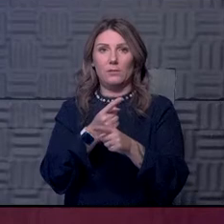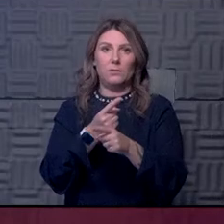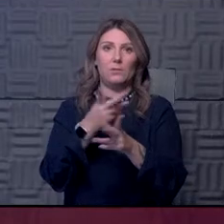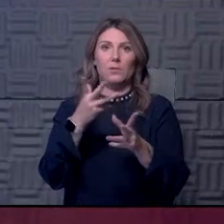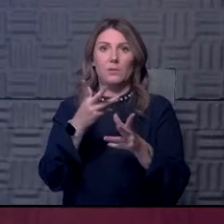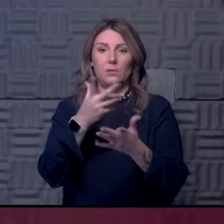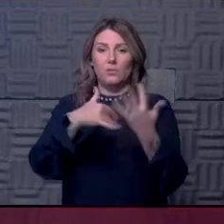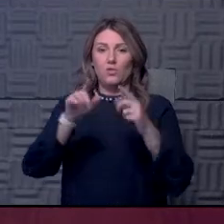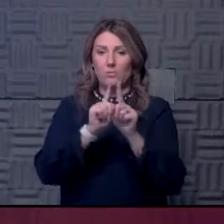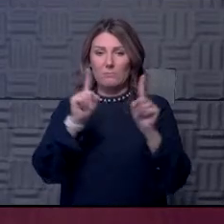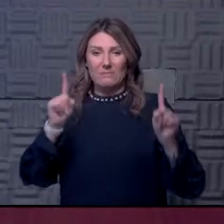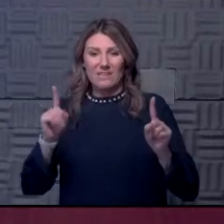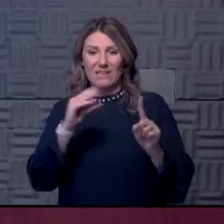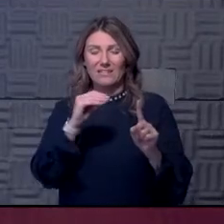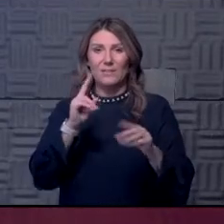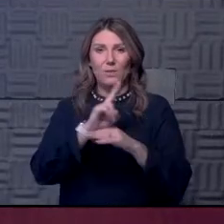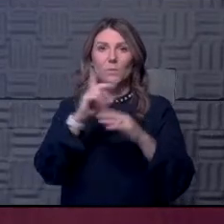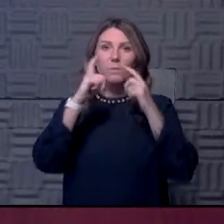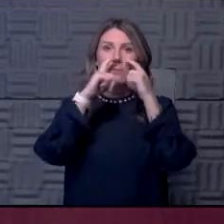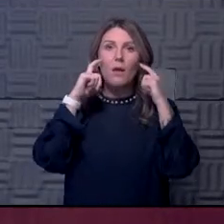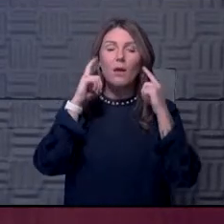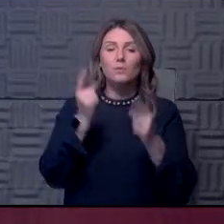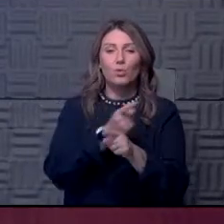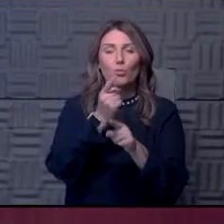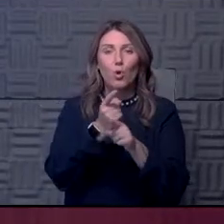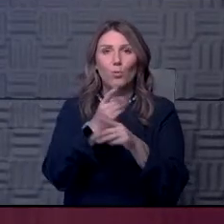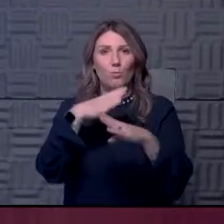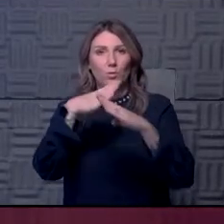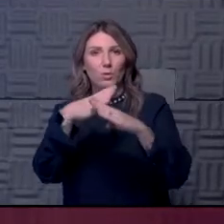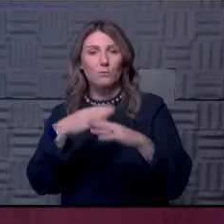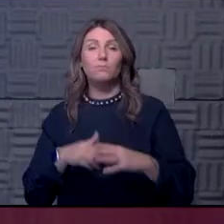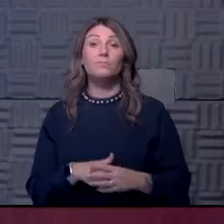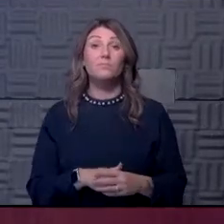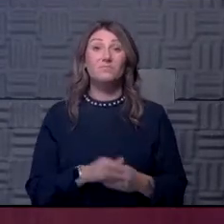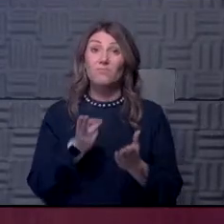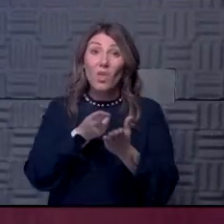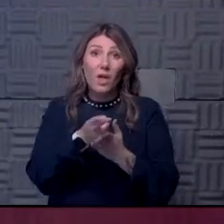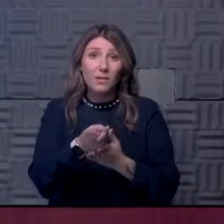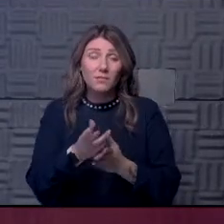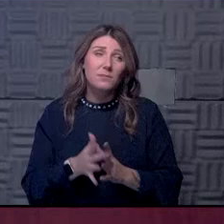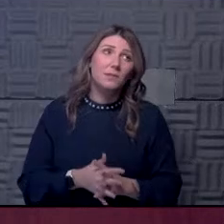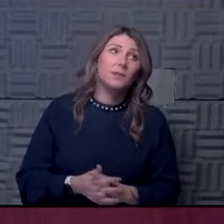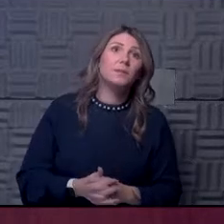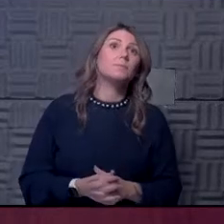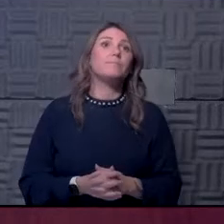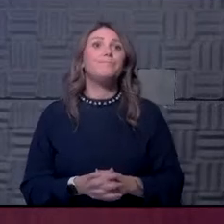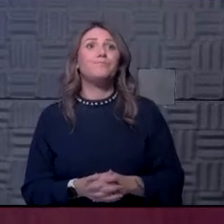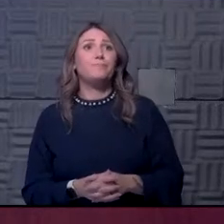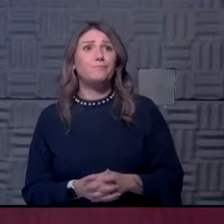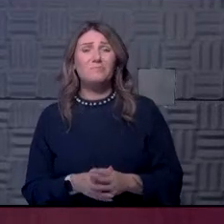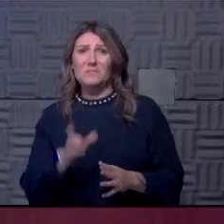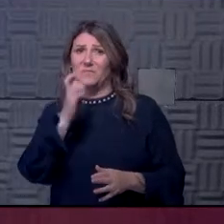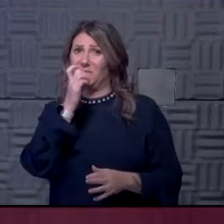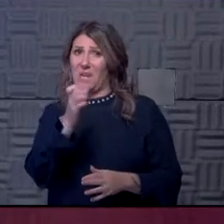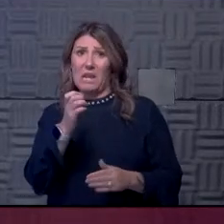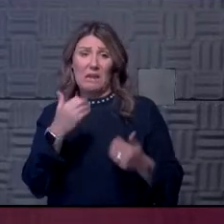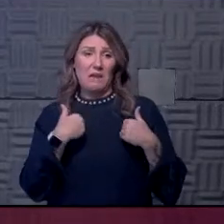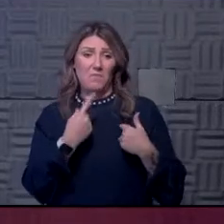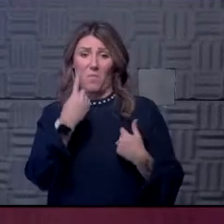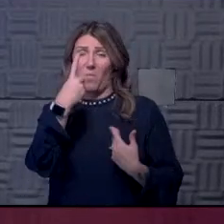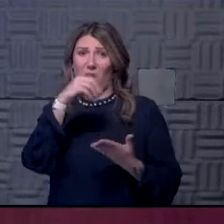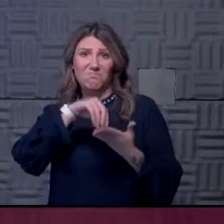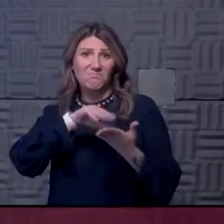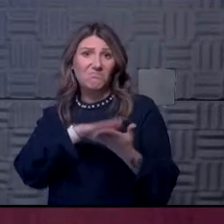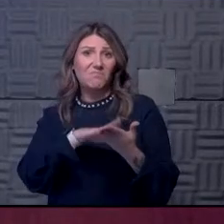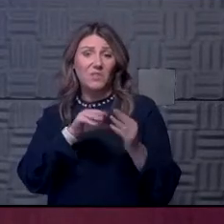distanced fashion with masks and inappropriate protection. Um, and to be honest, we have not had one documented incidence